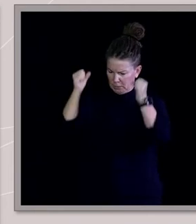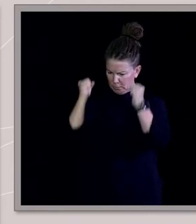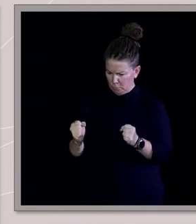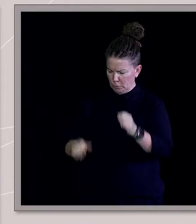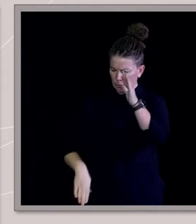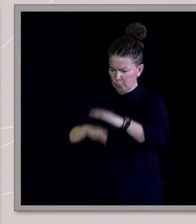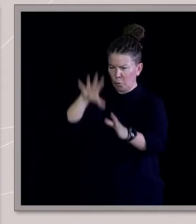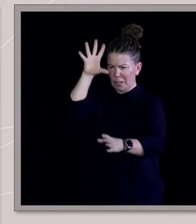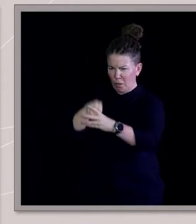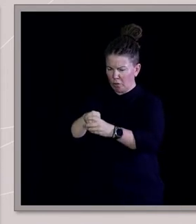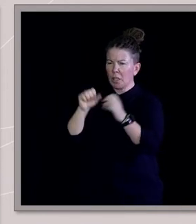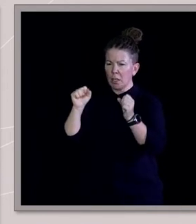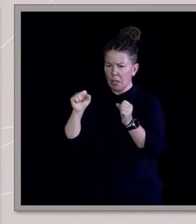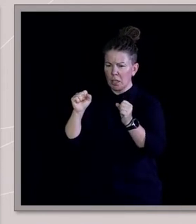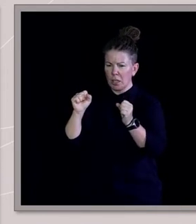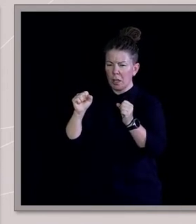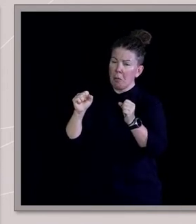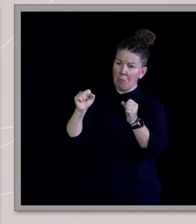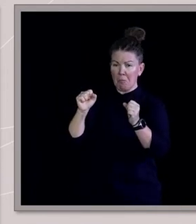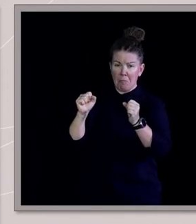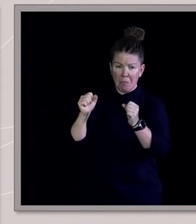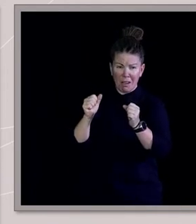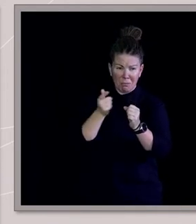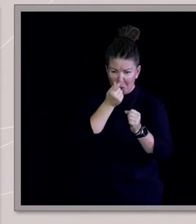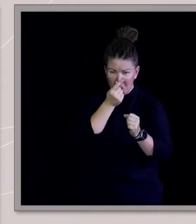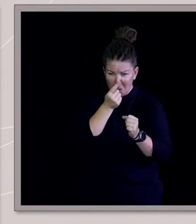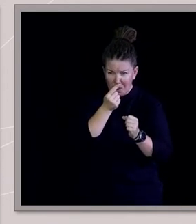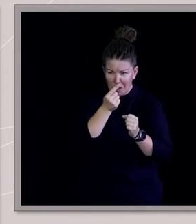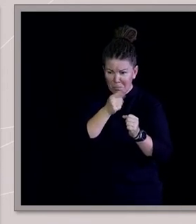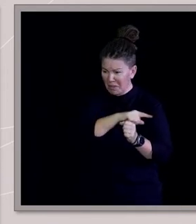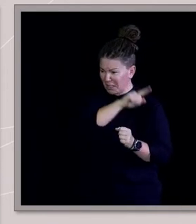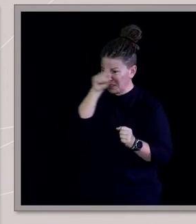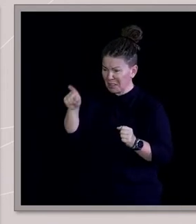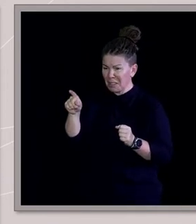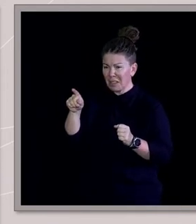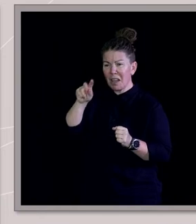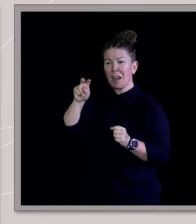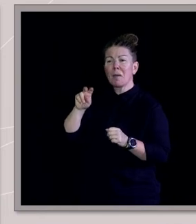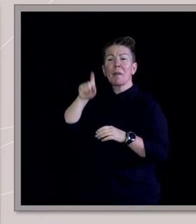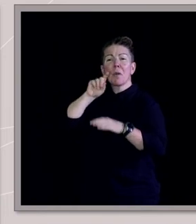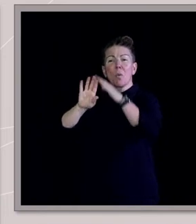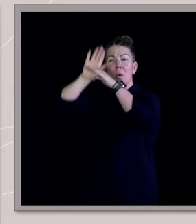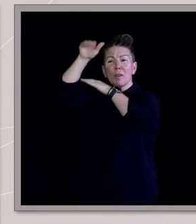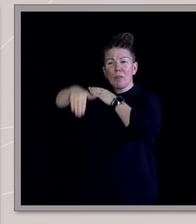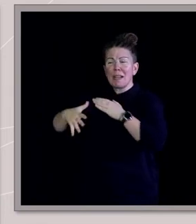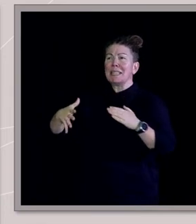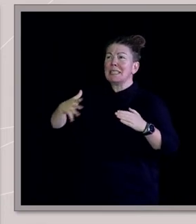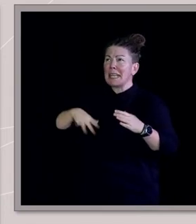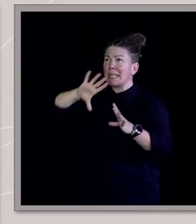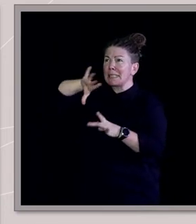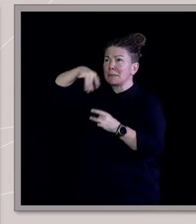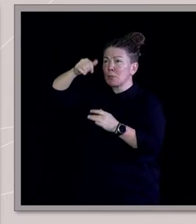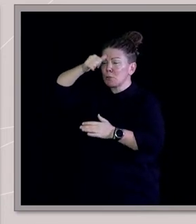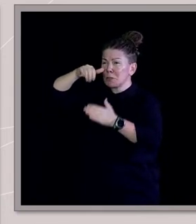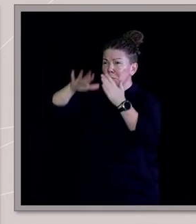And then I thought, yeah, sure. But I know how that story ends. It's me at the waterfall again, needing the spiritual experience to make it make